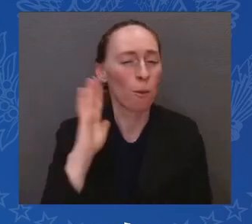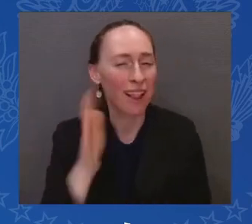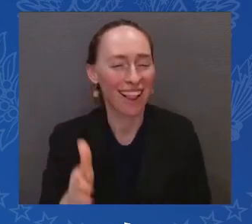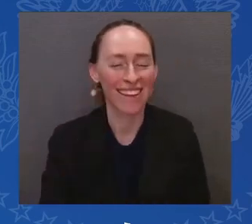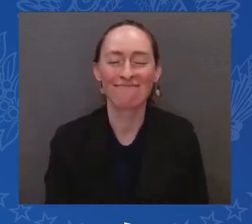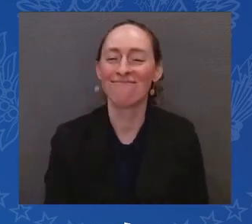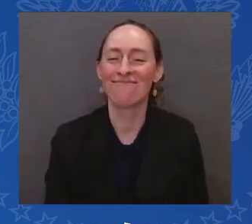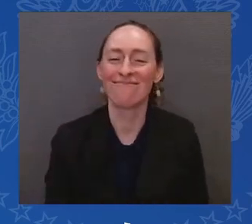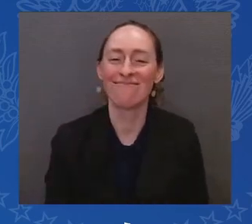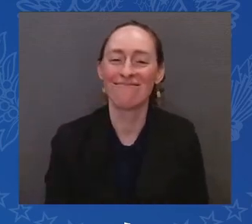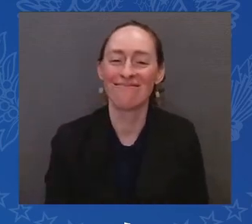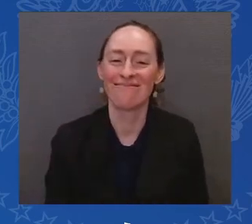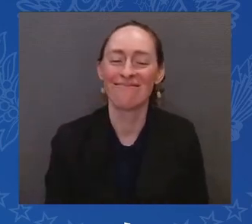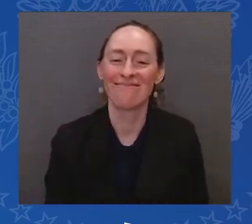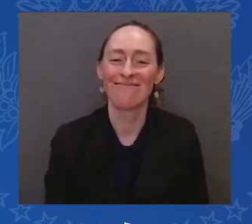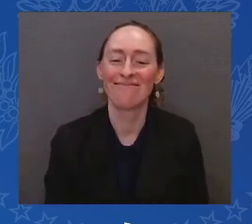Thank you. Thank you.